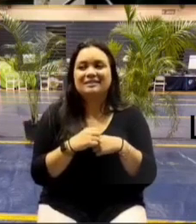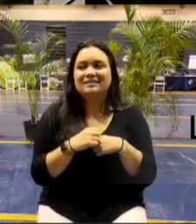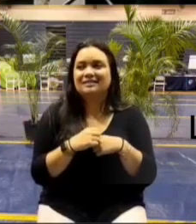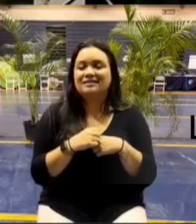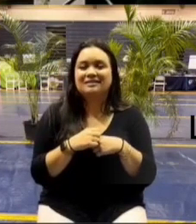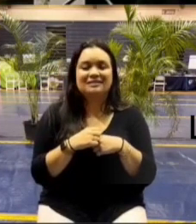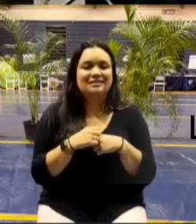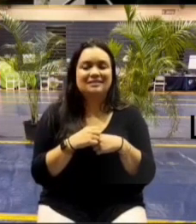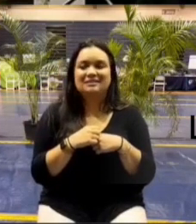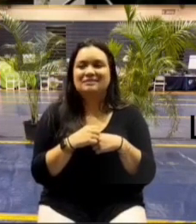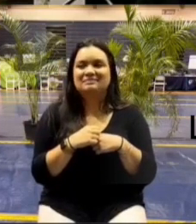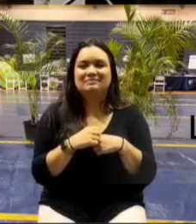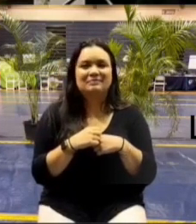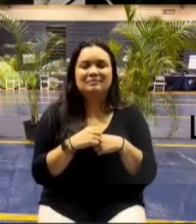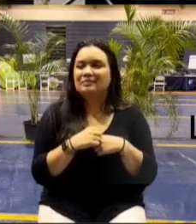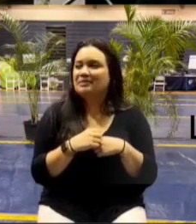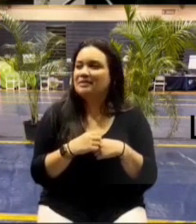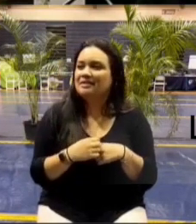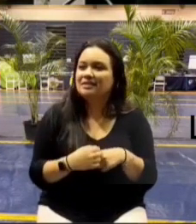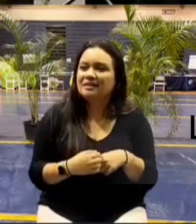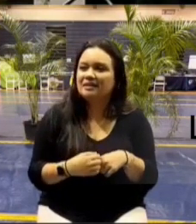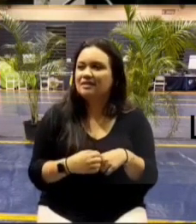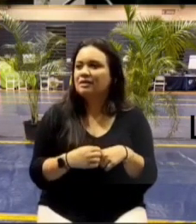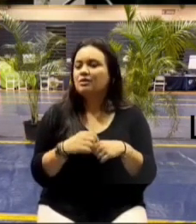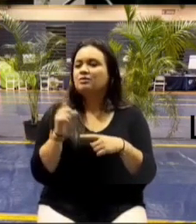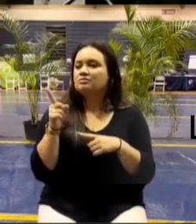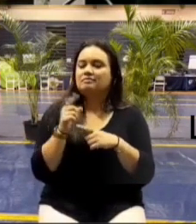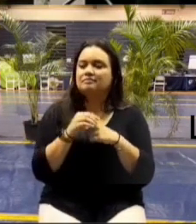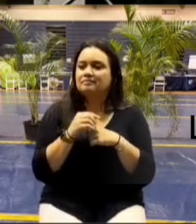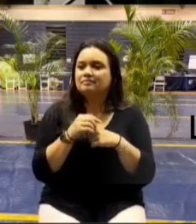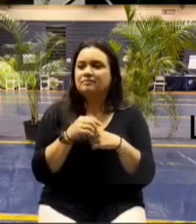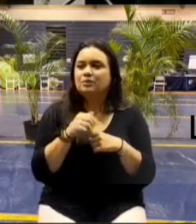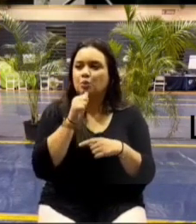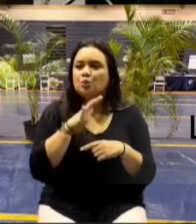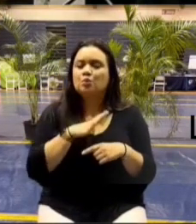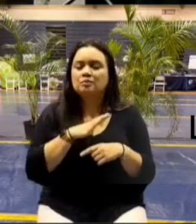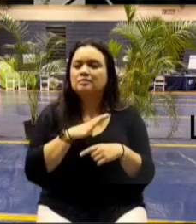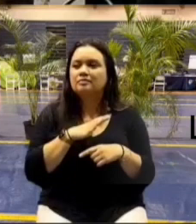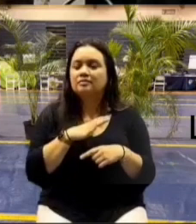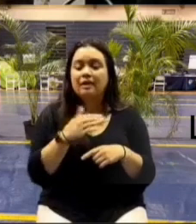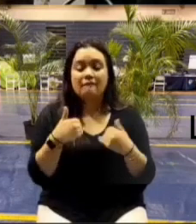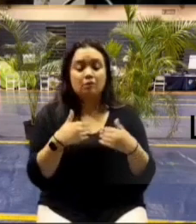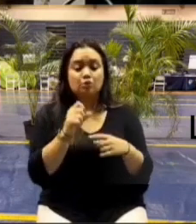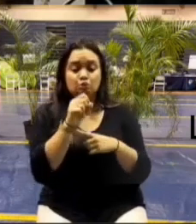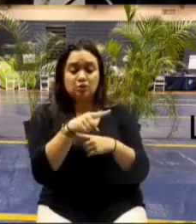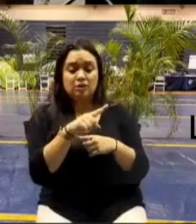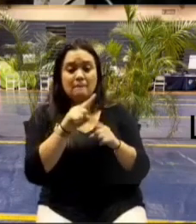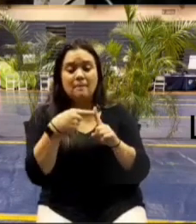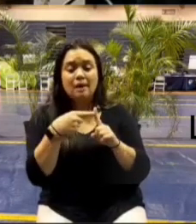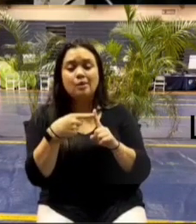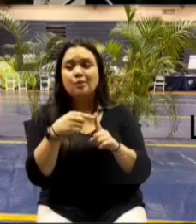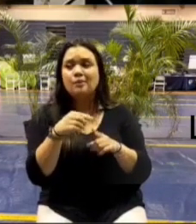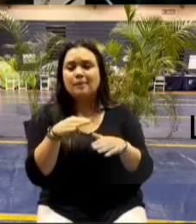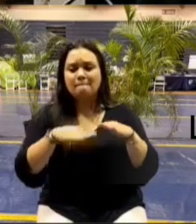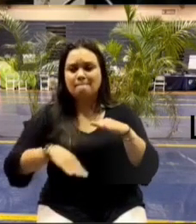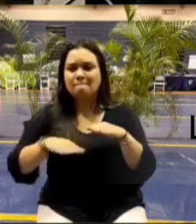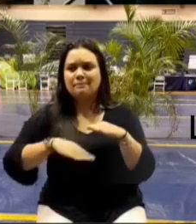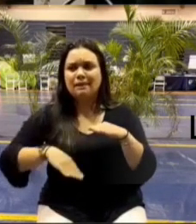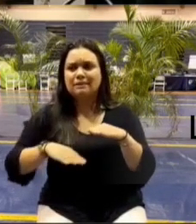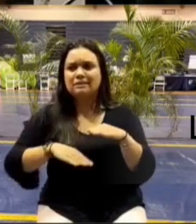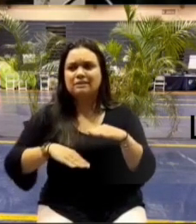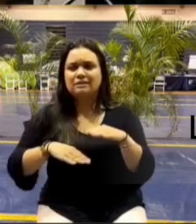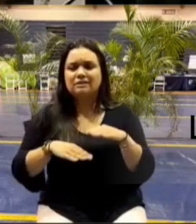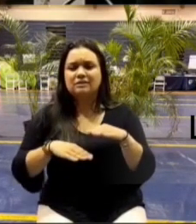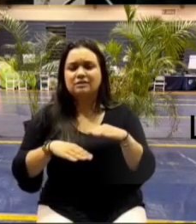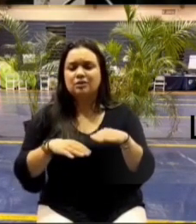to know any better go ahead i think it's on um i had a question about uh the base uh that you said